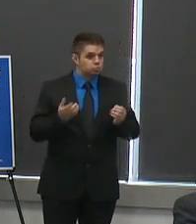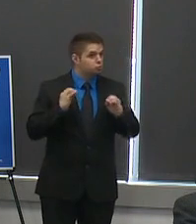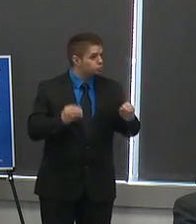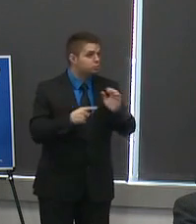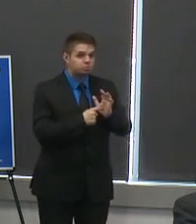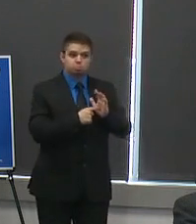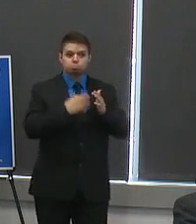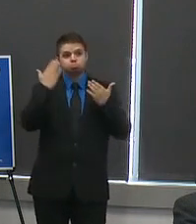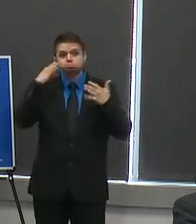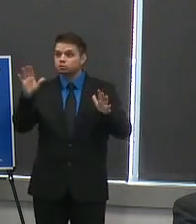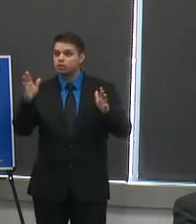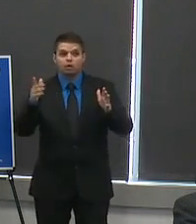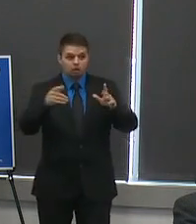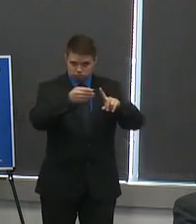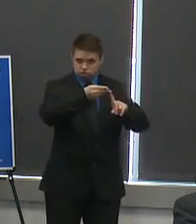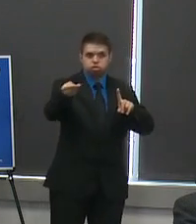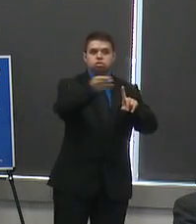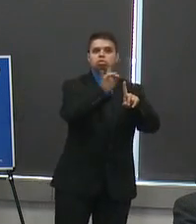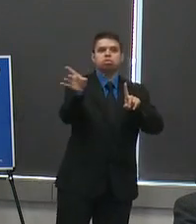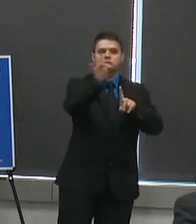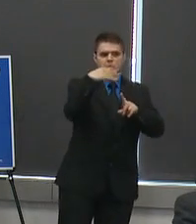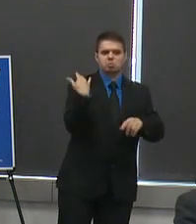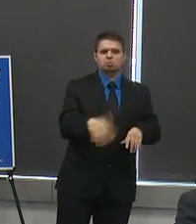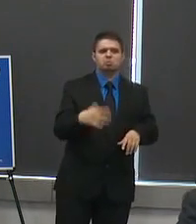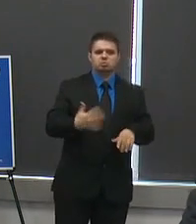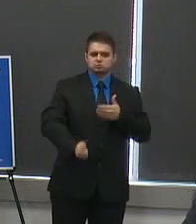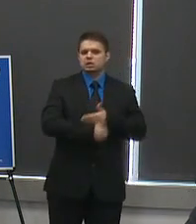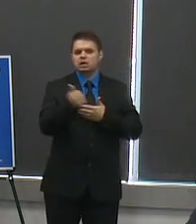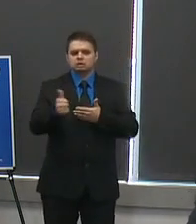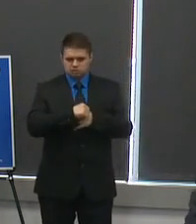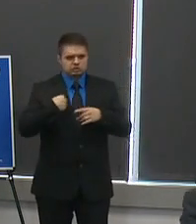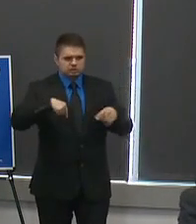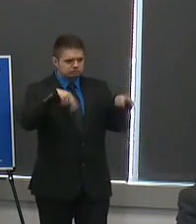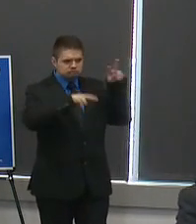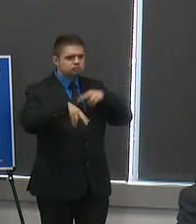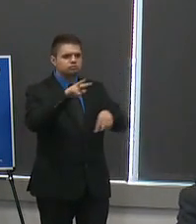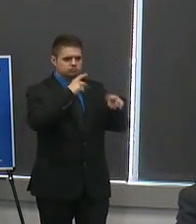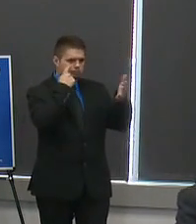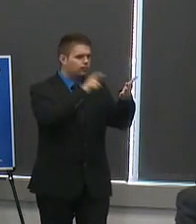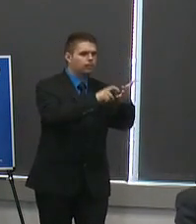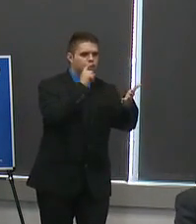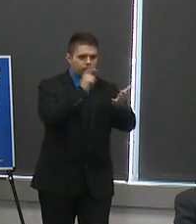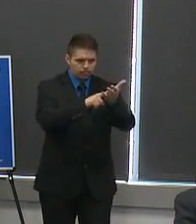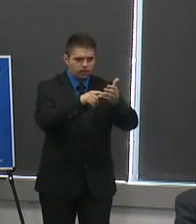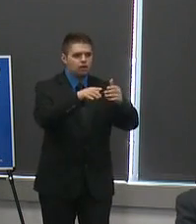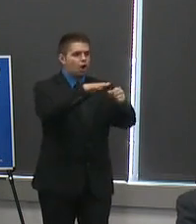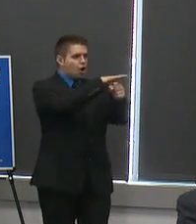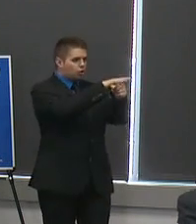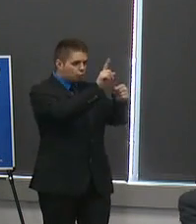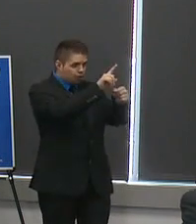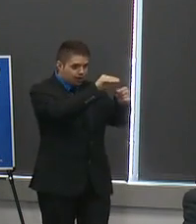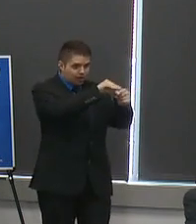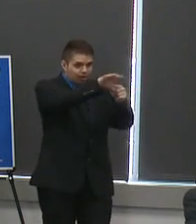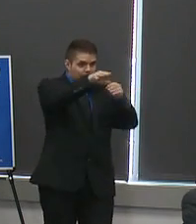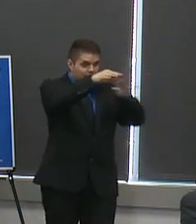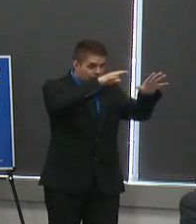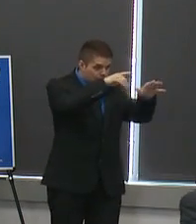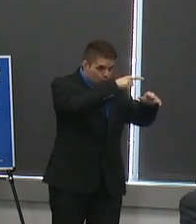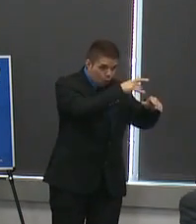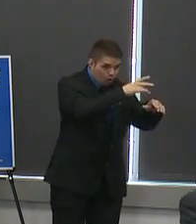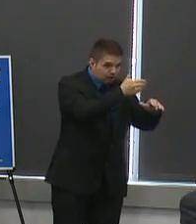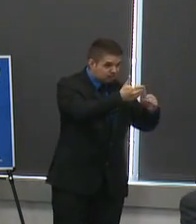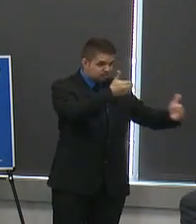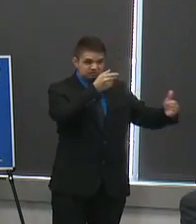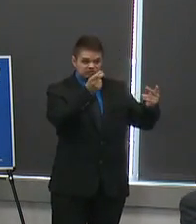that will allow us to detect these clusters of transmission early such that contact tracing by itself may be enough to control